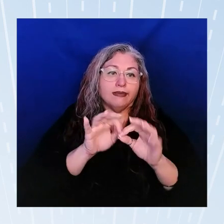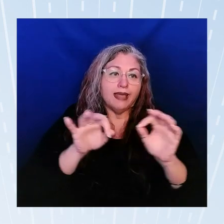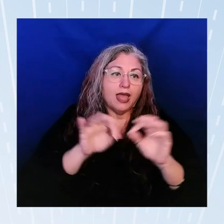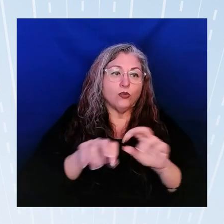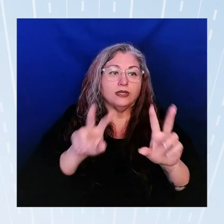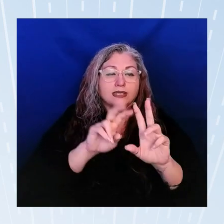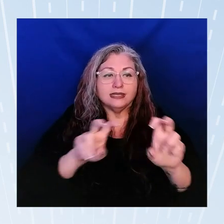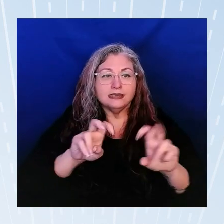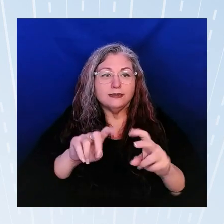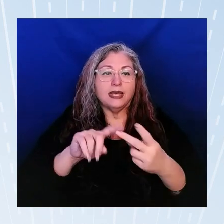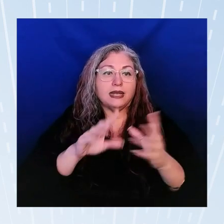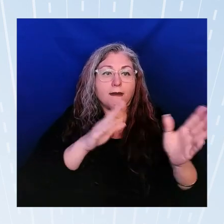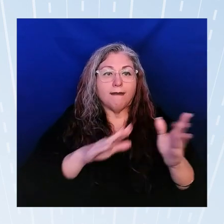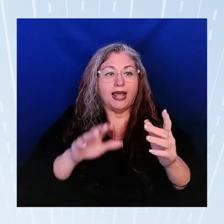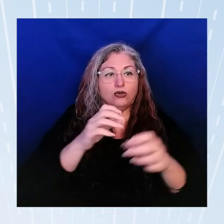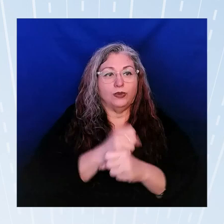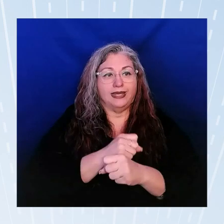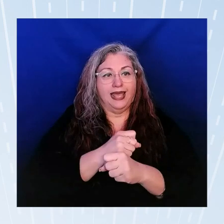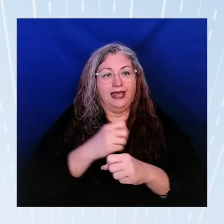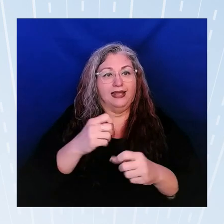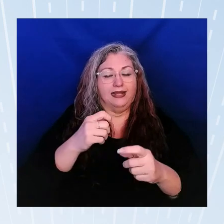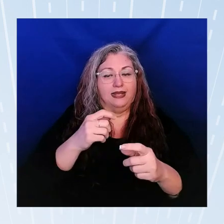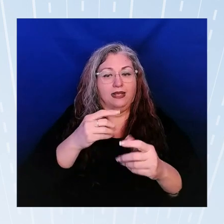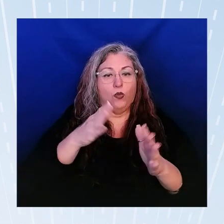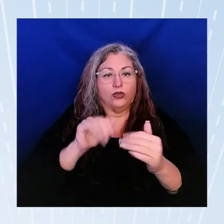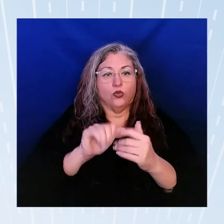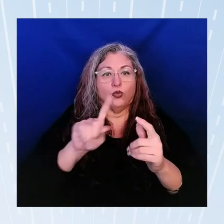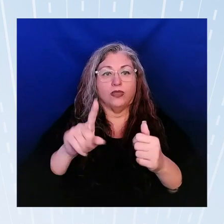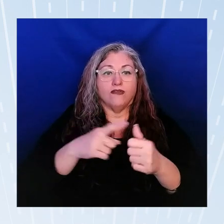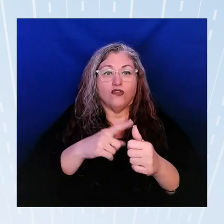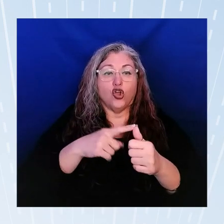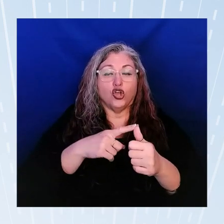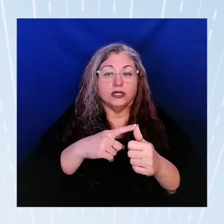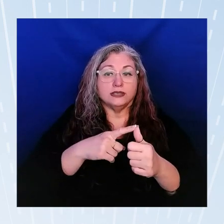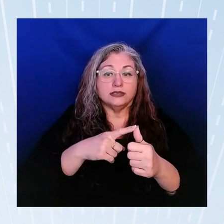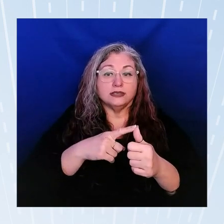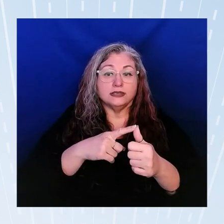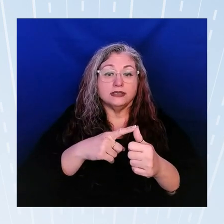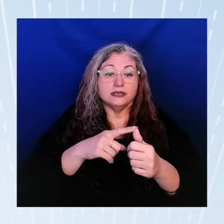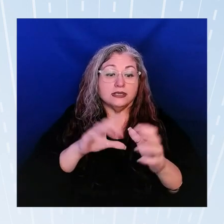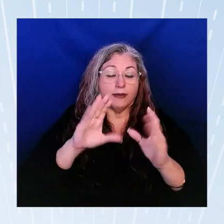community members whose first primary spoken language is not English